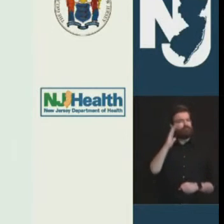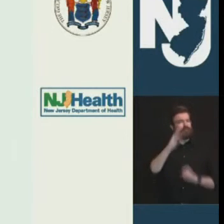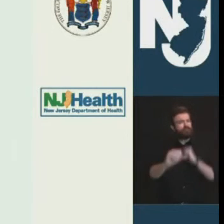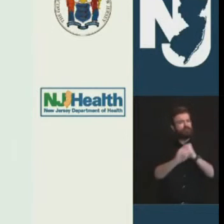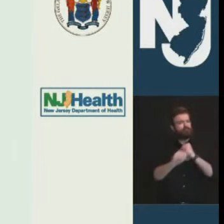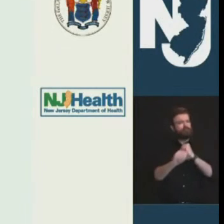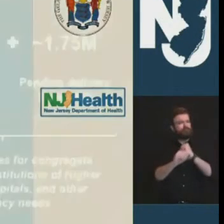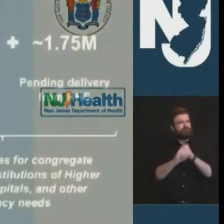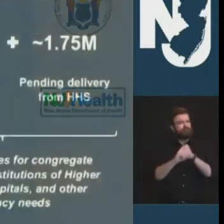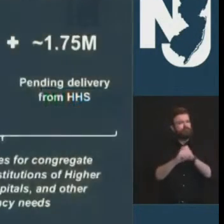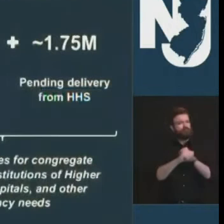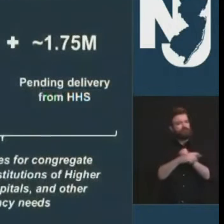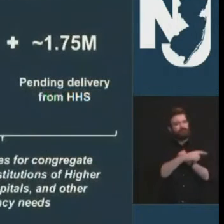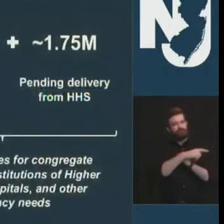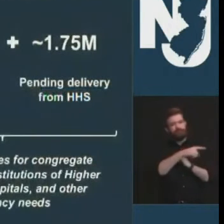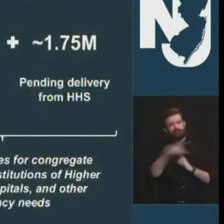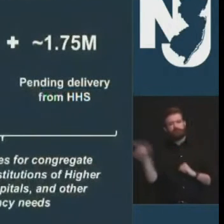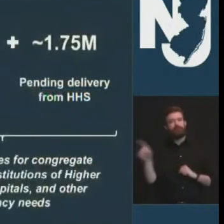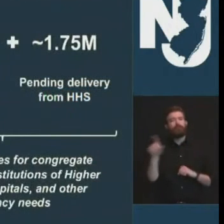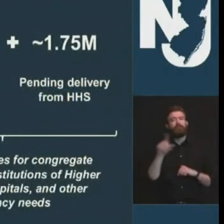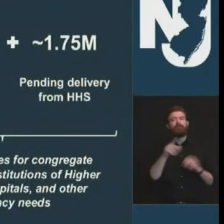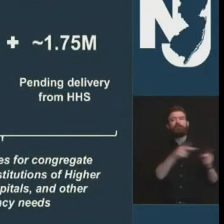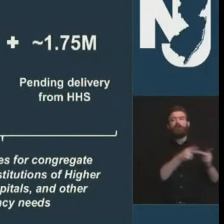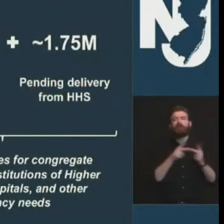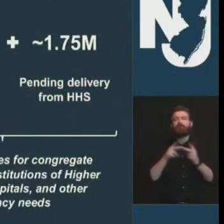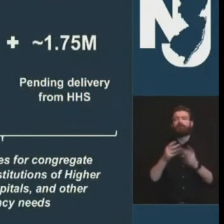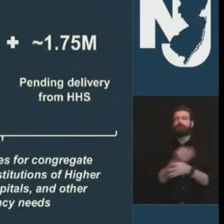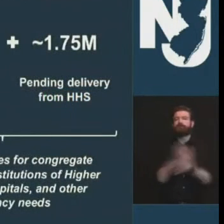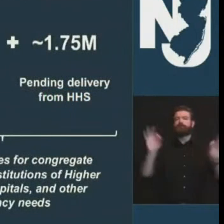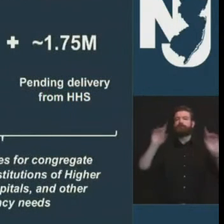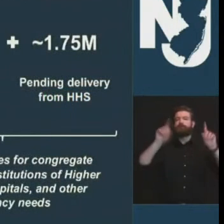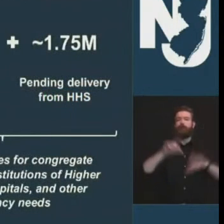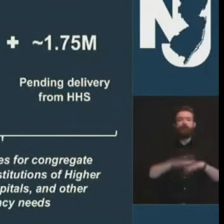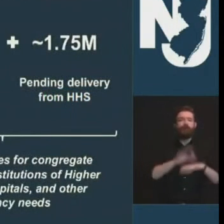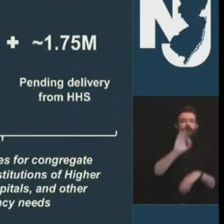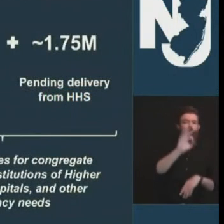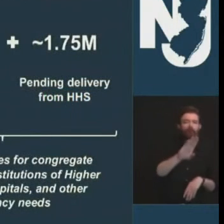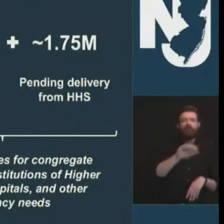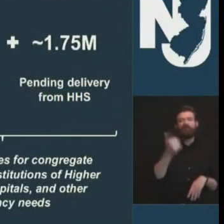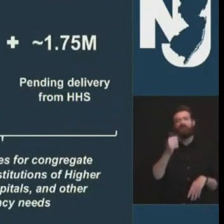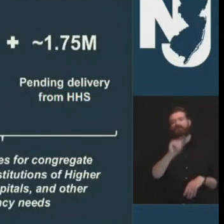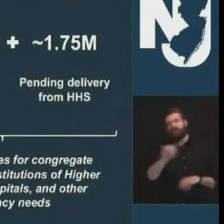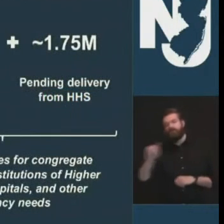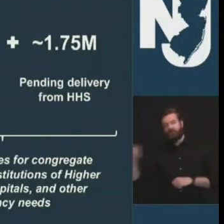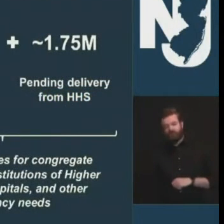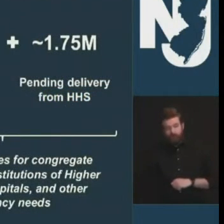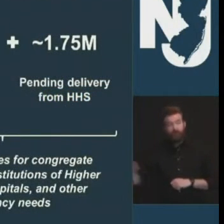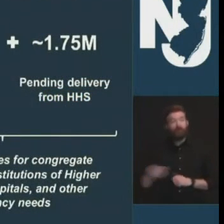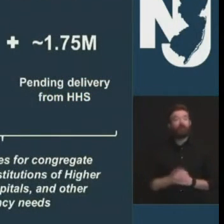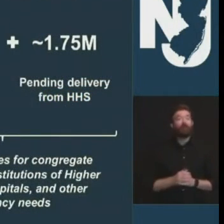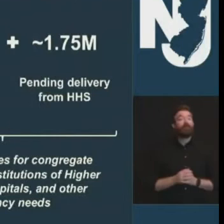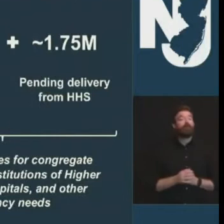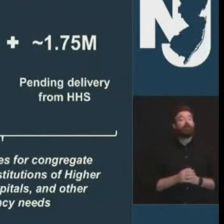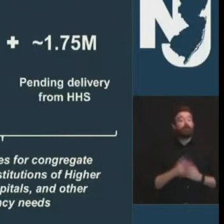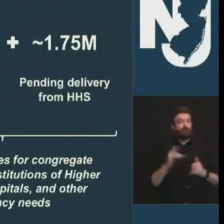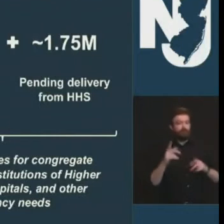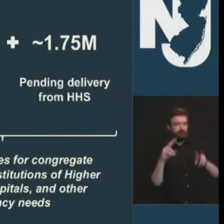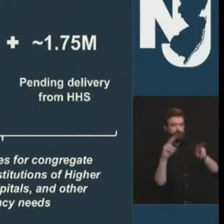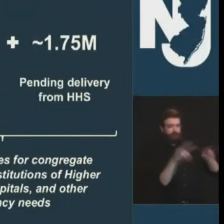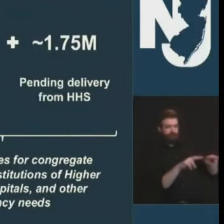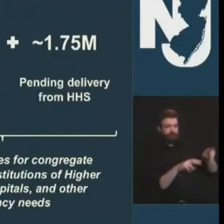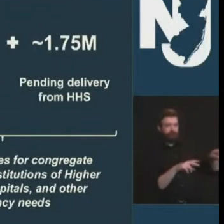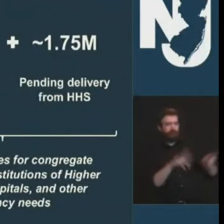so aside from these sites we also continue to forward with putting the binax now rapid antigen tests